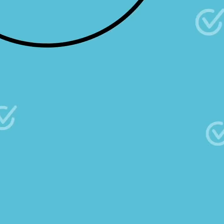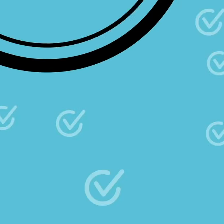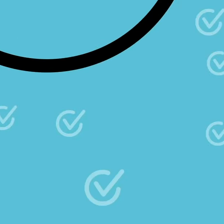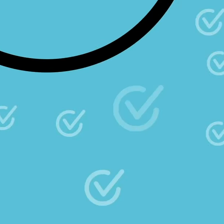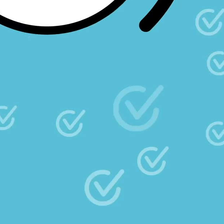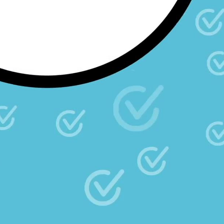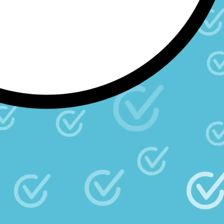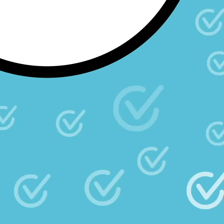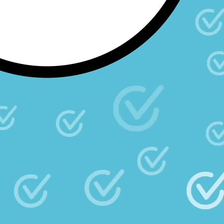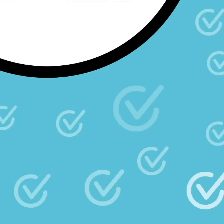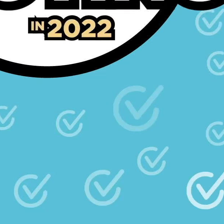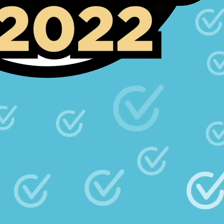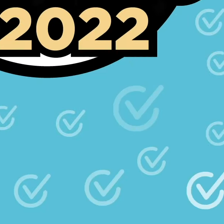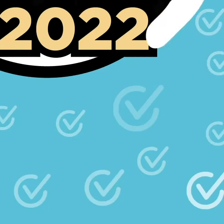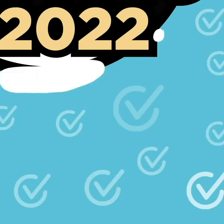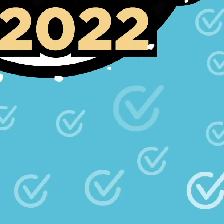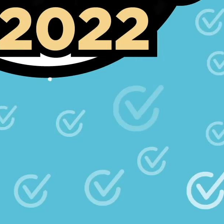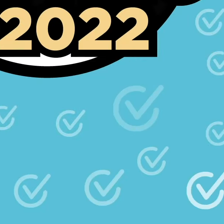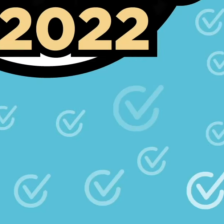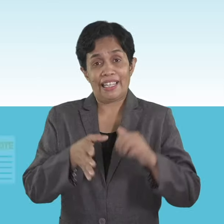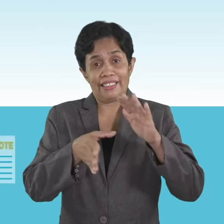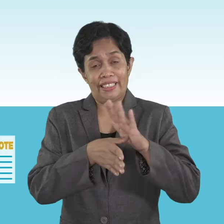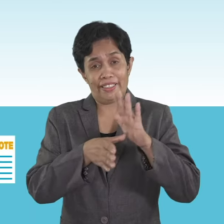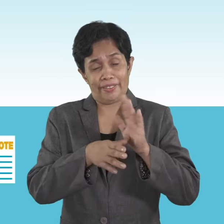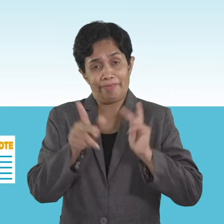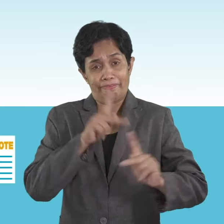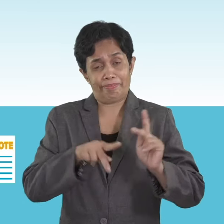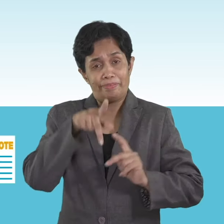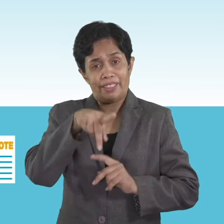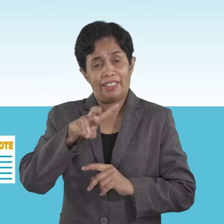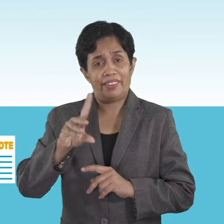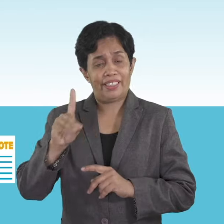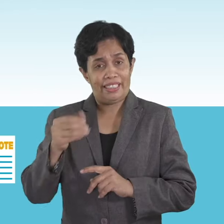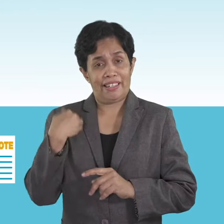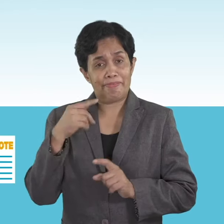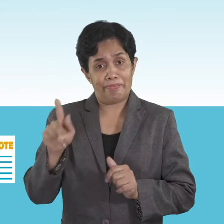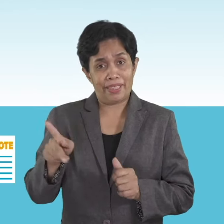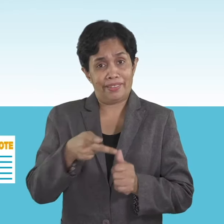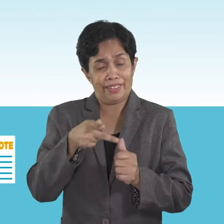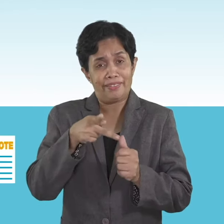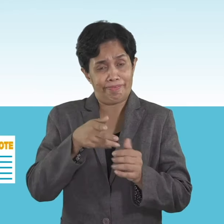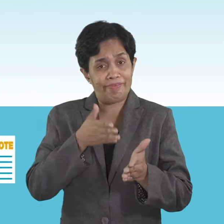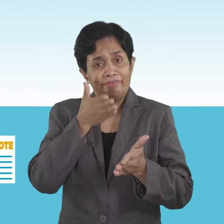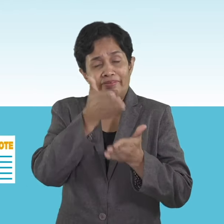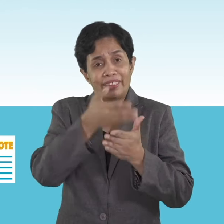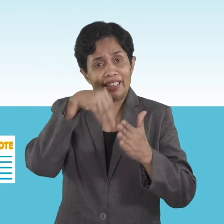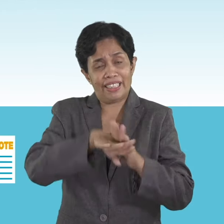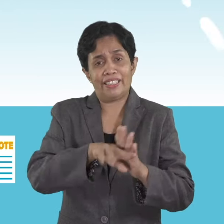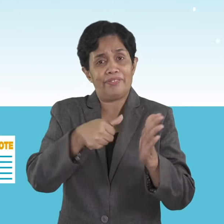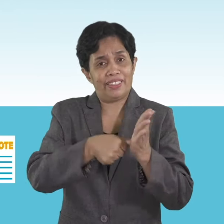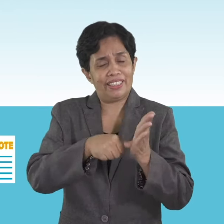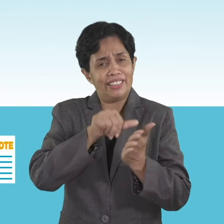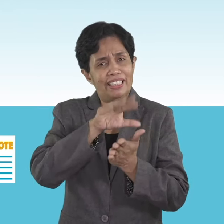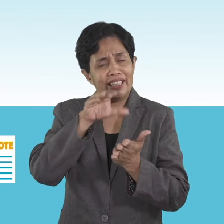Your Guide to Voting in 2022. Will senior citizens and PWDs have priority going inside